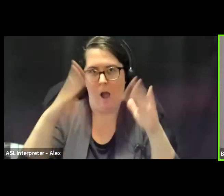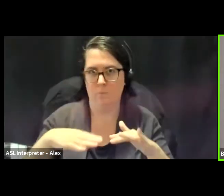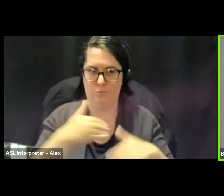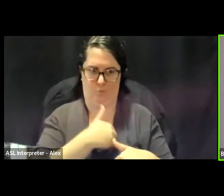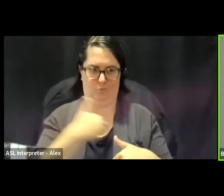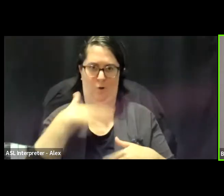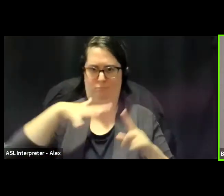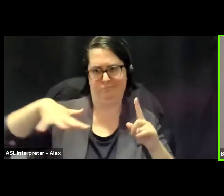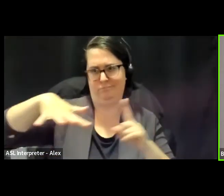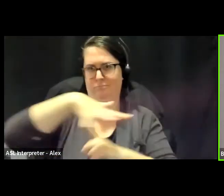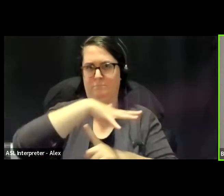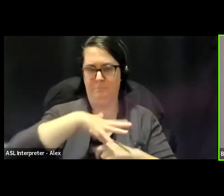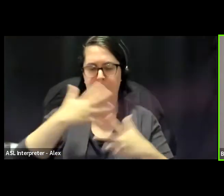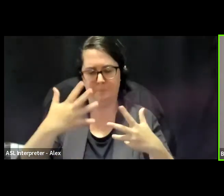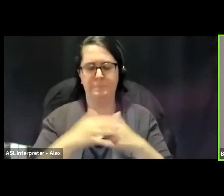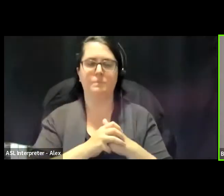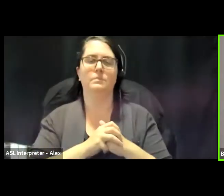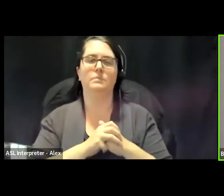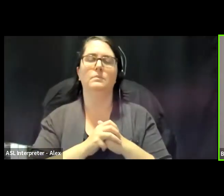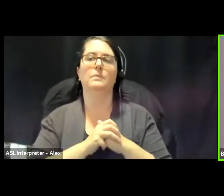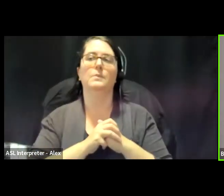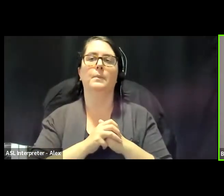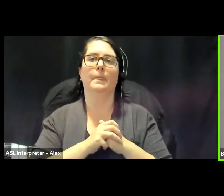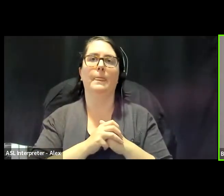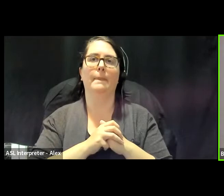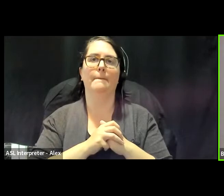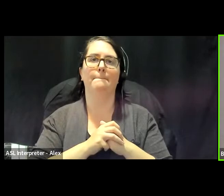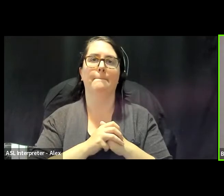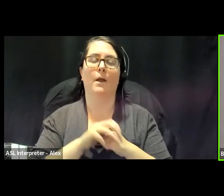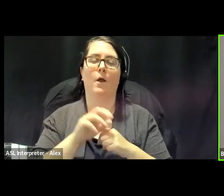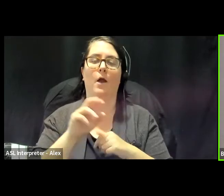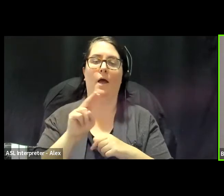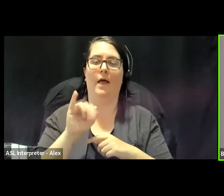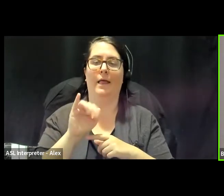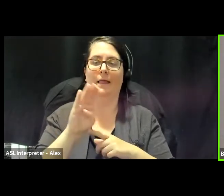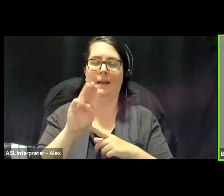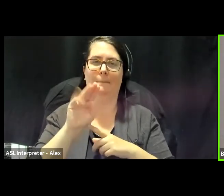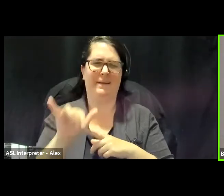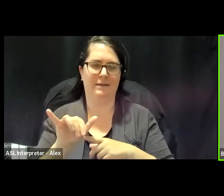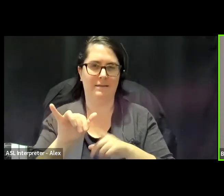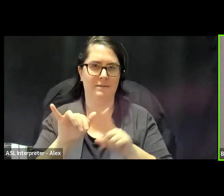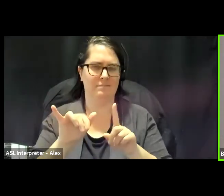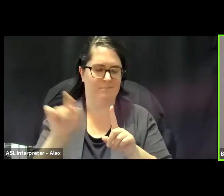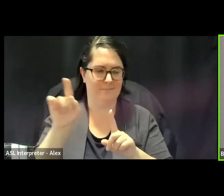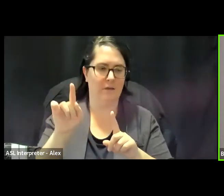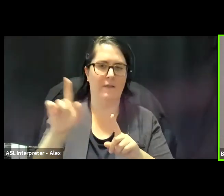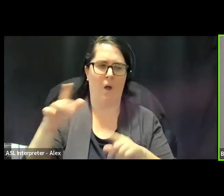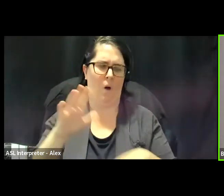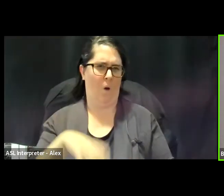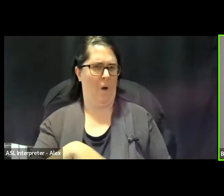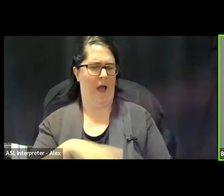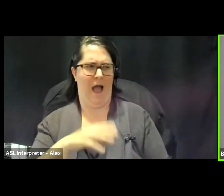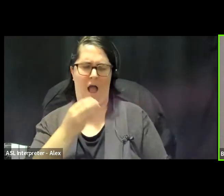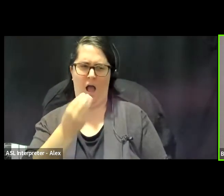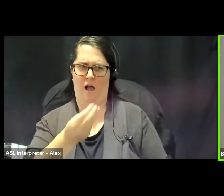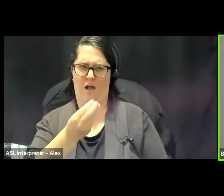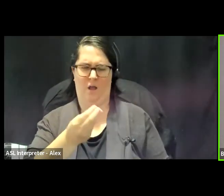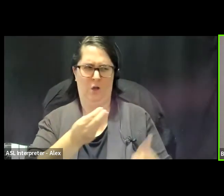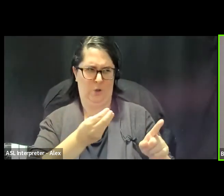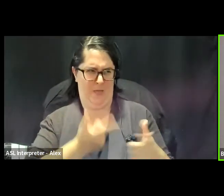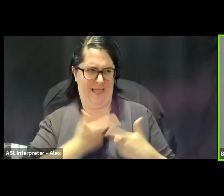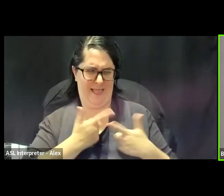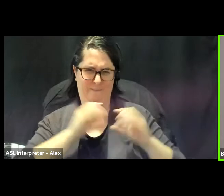And, you know, the, the NIMBYs said, how dare they live in these parks rent free.